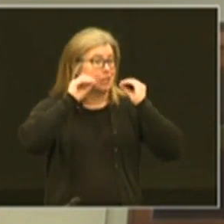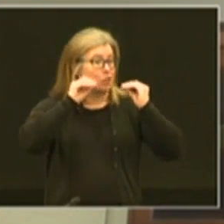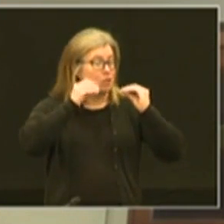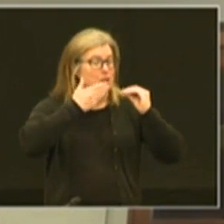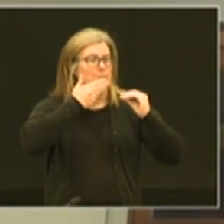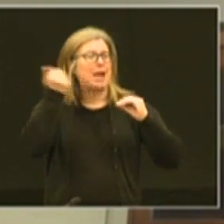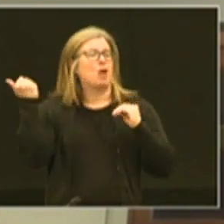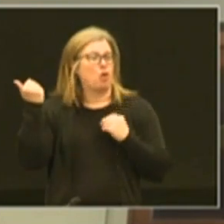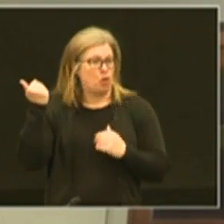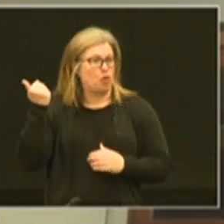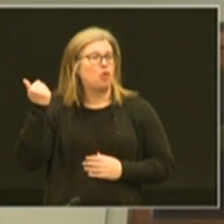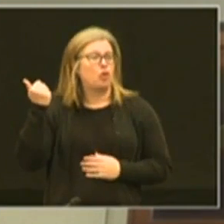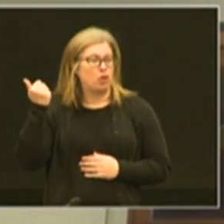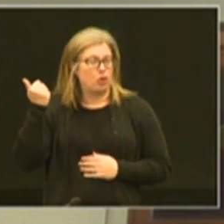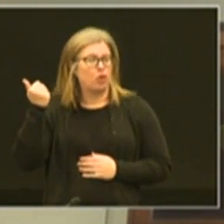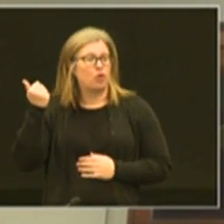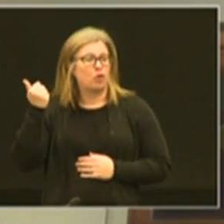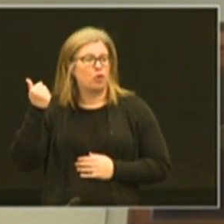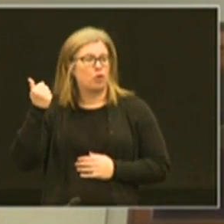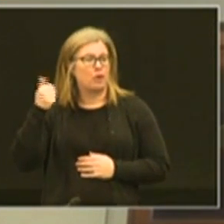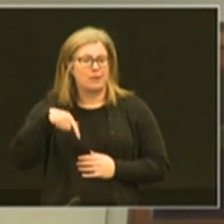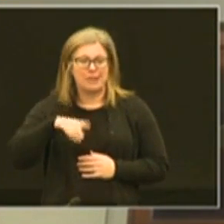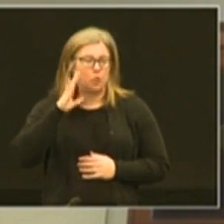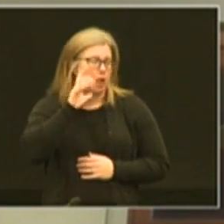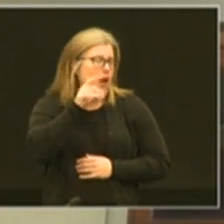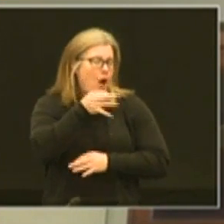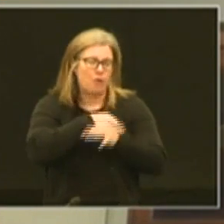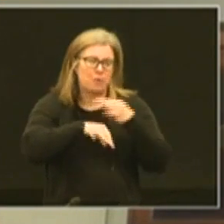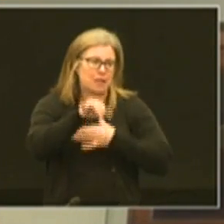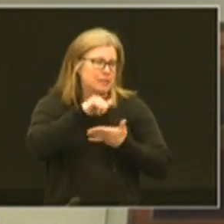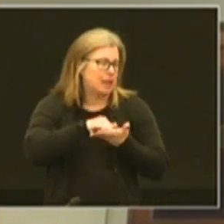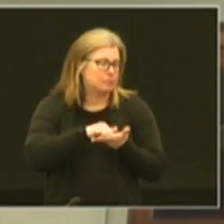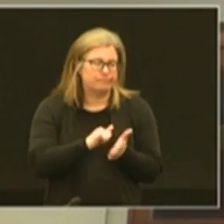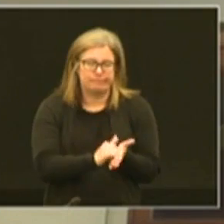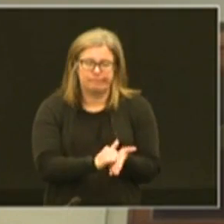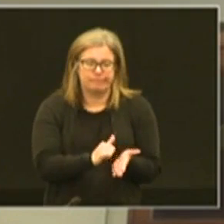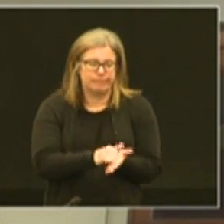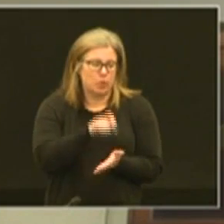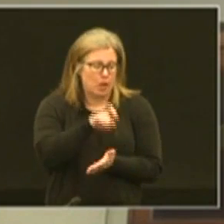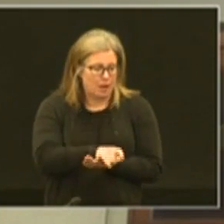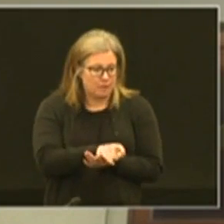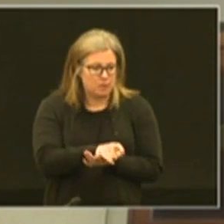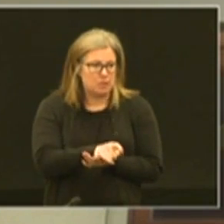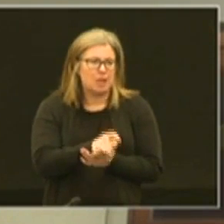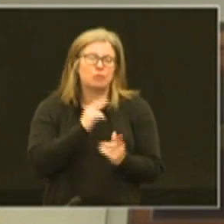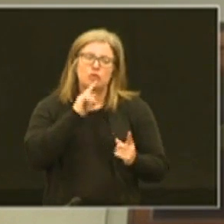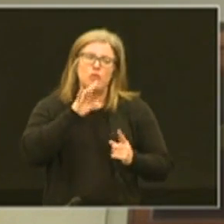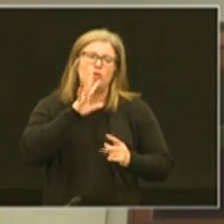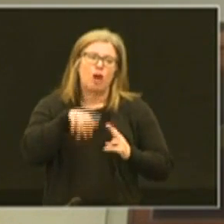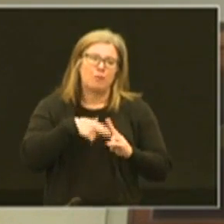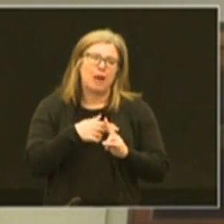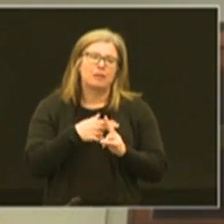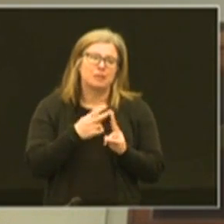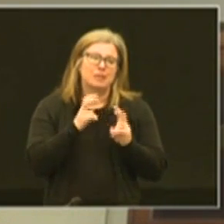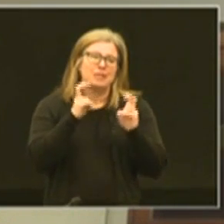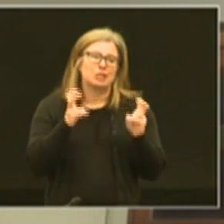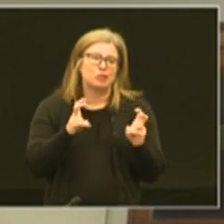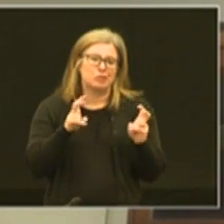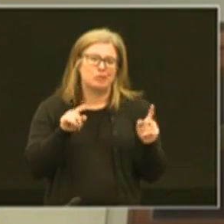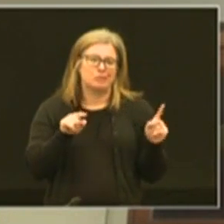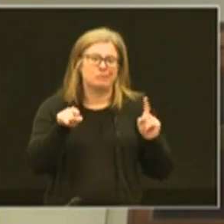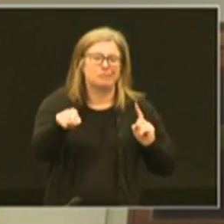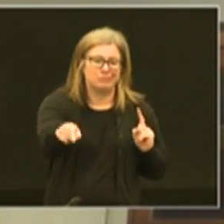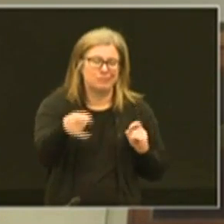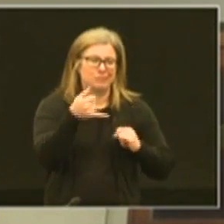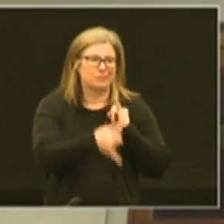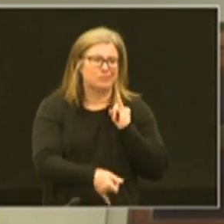much better and this will not replace that and we are going to have to take and I'm sure we'll talk about significant issues on the back end